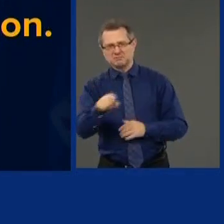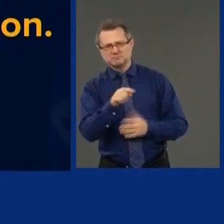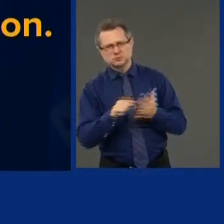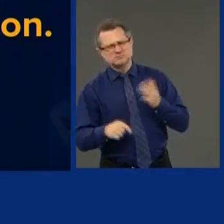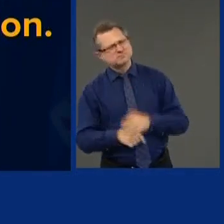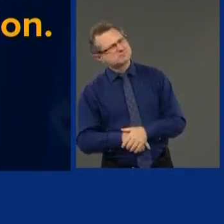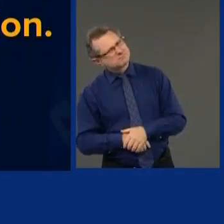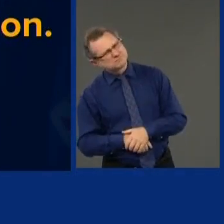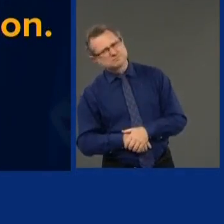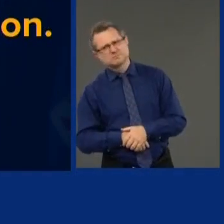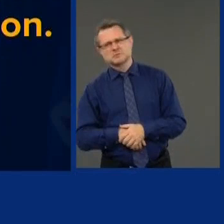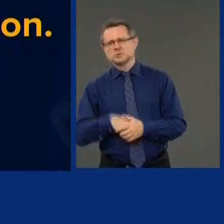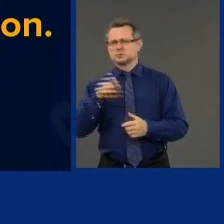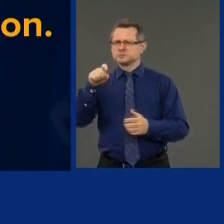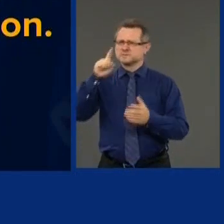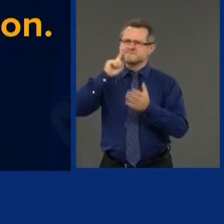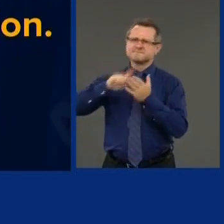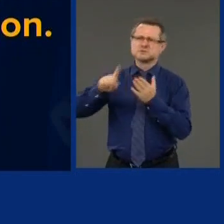uninvestigated?